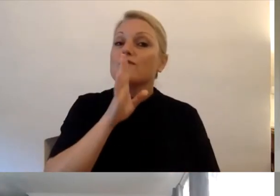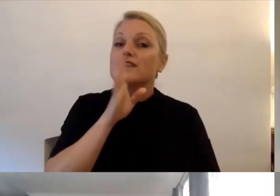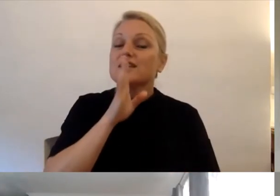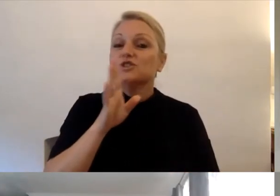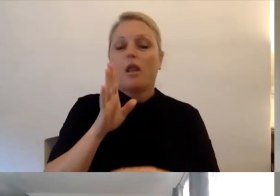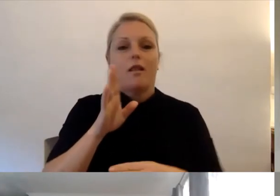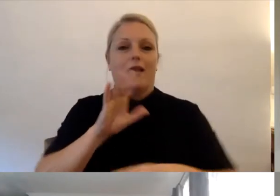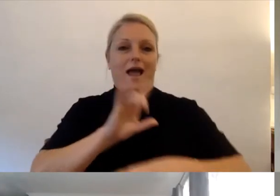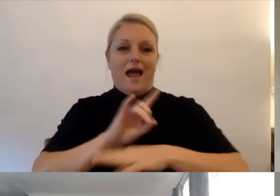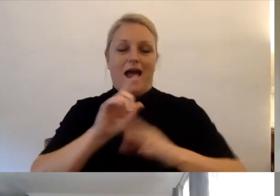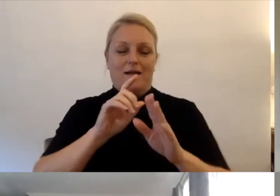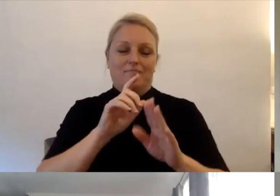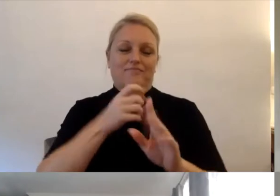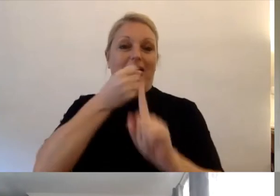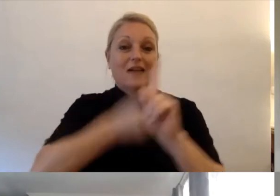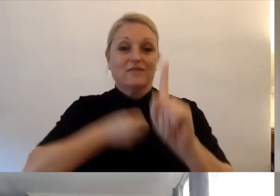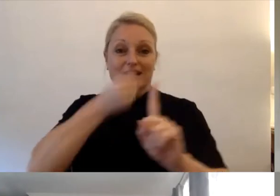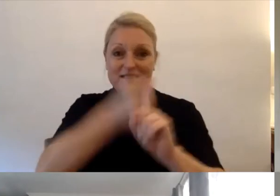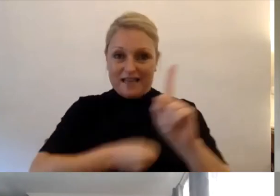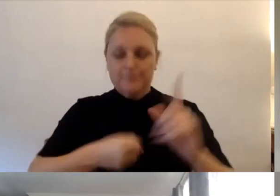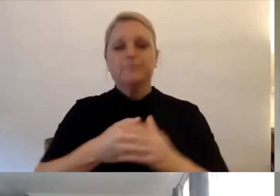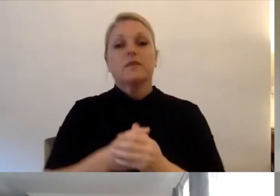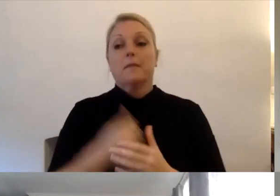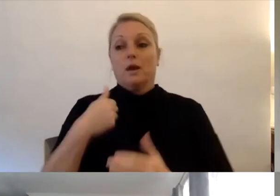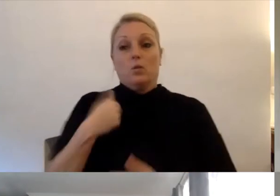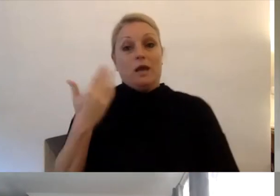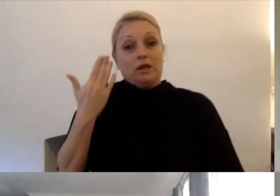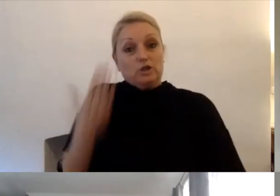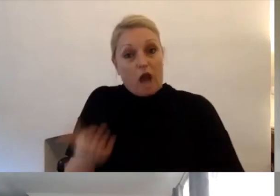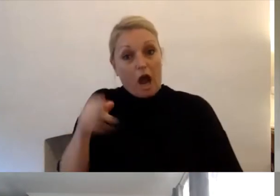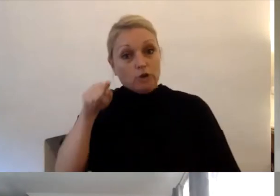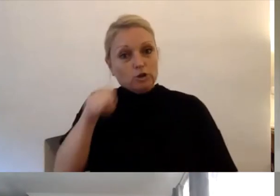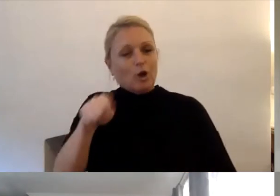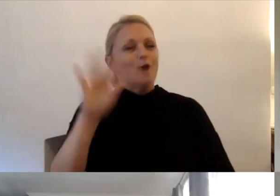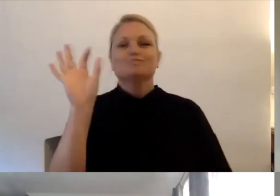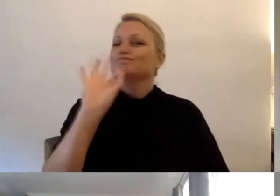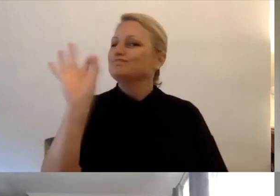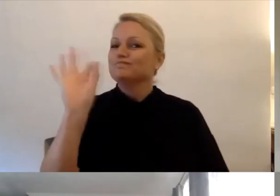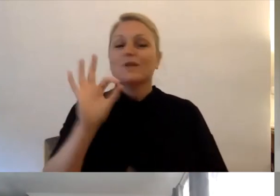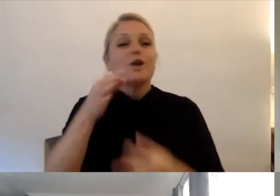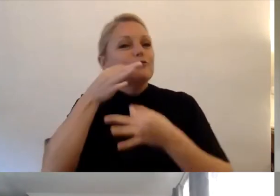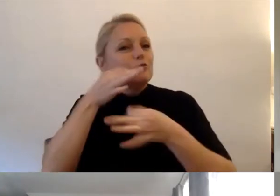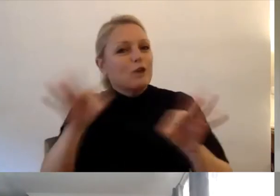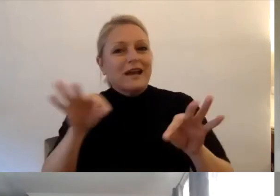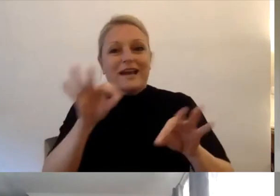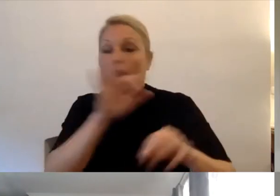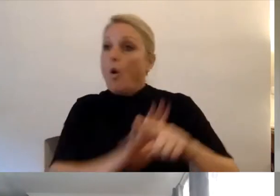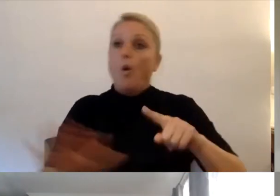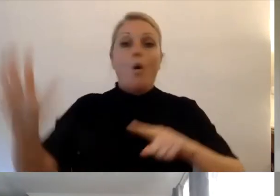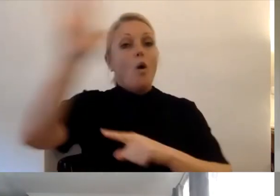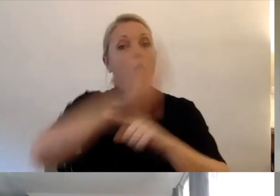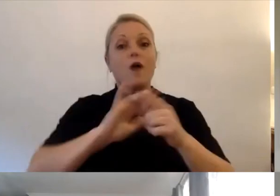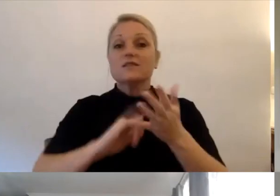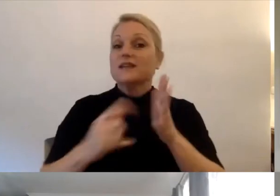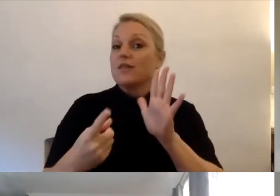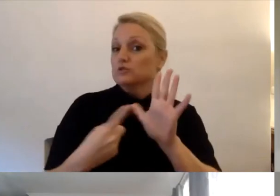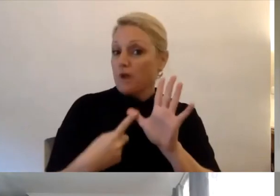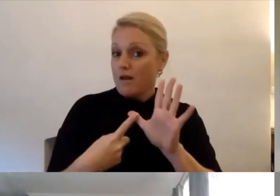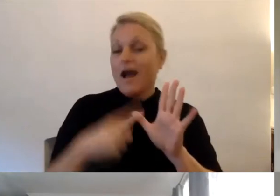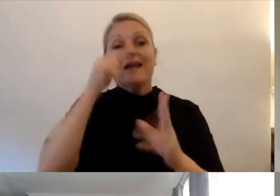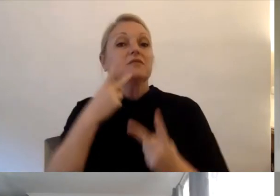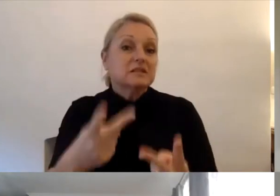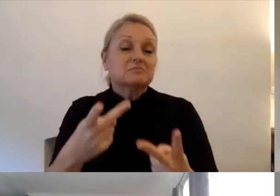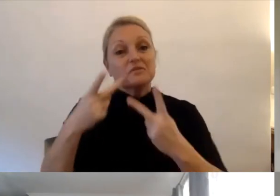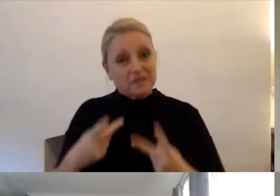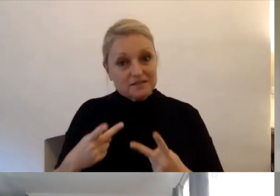DAXA doesn't charge for services, we are a statewide service that can visit you anywhere in South Australia and we're an independent